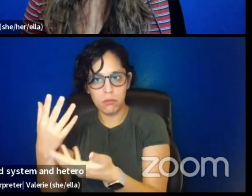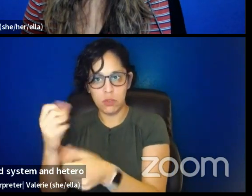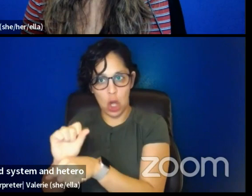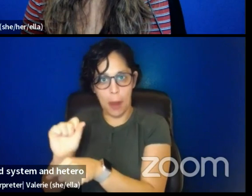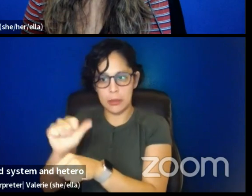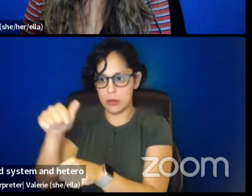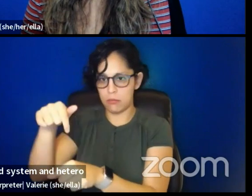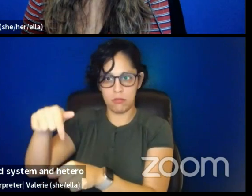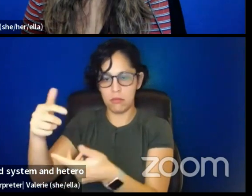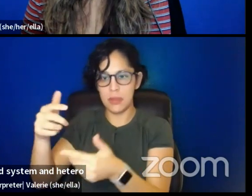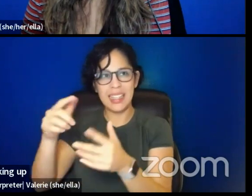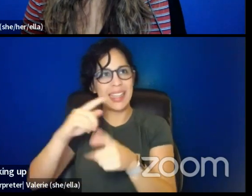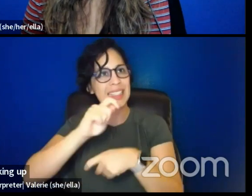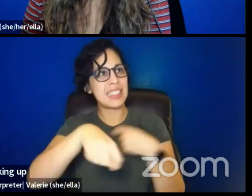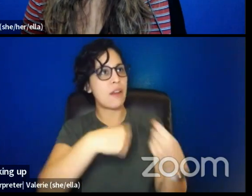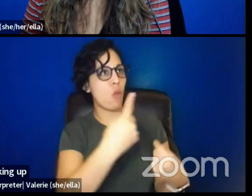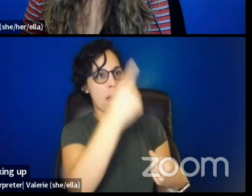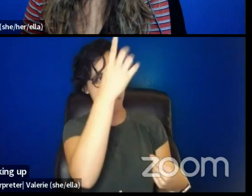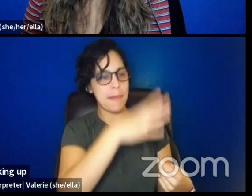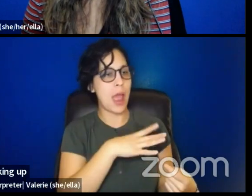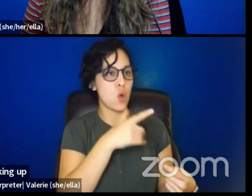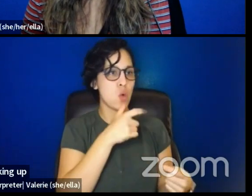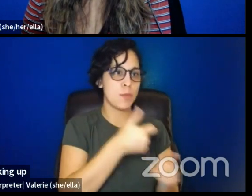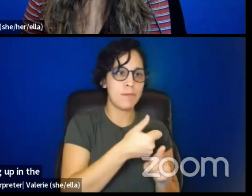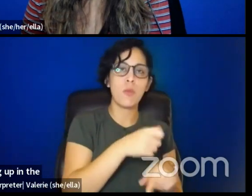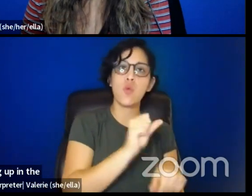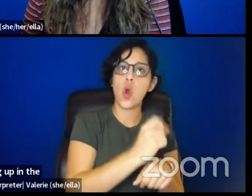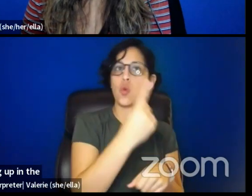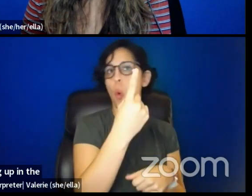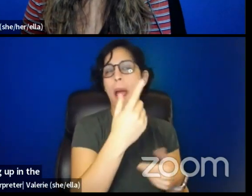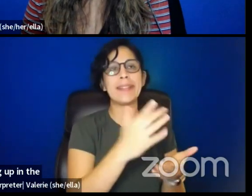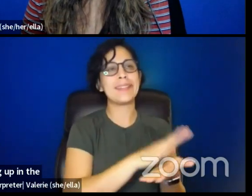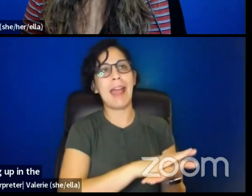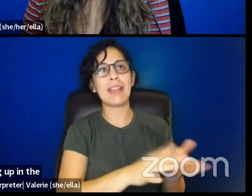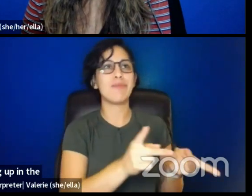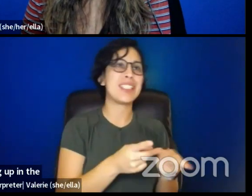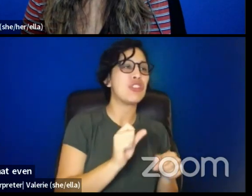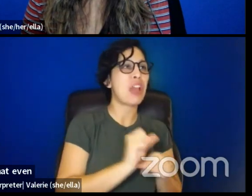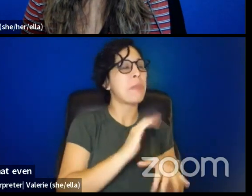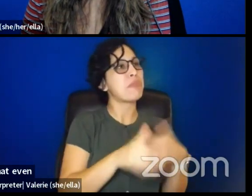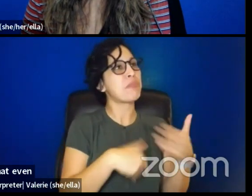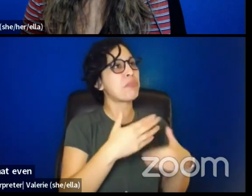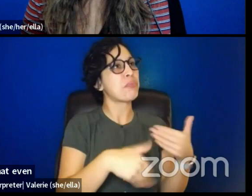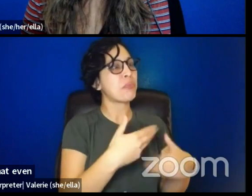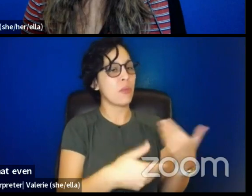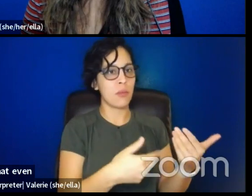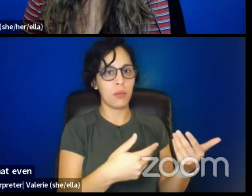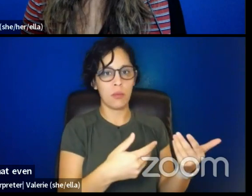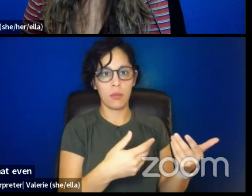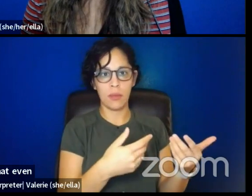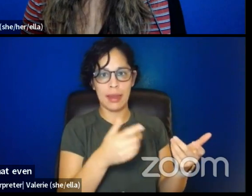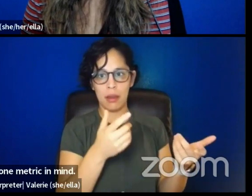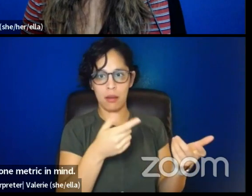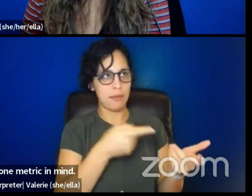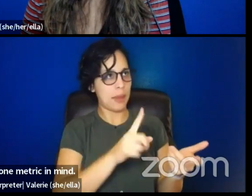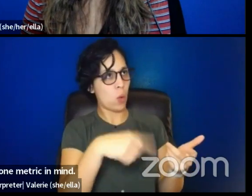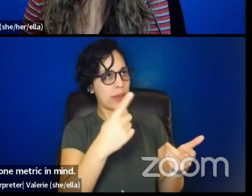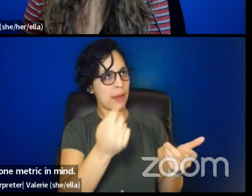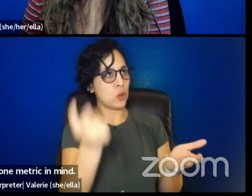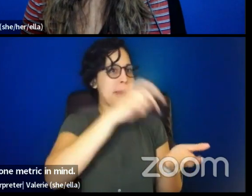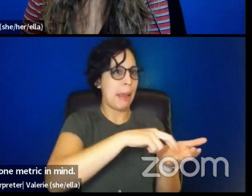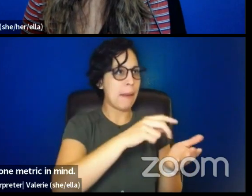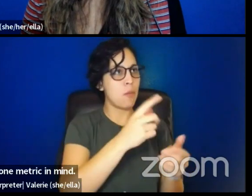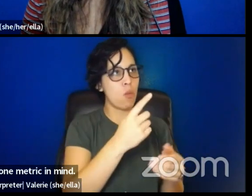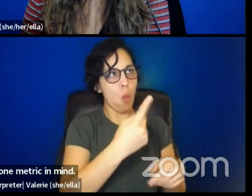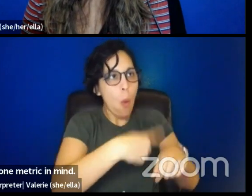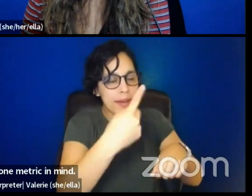has just waking up in the morning. And so with that, even just that one metric in mind, um, have to work twice as hard for